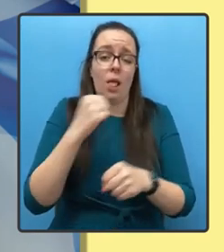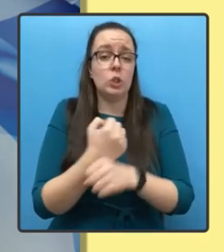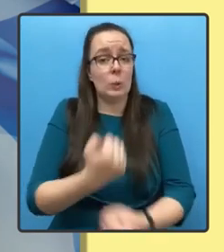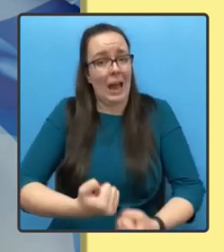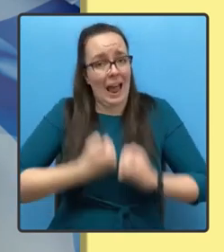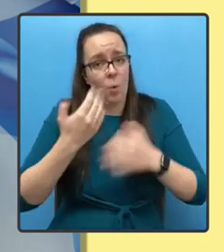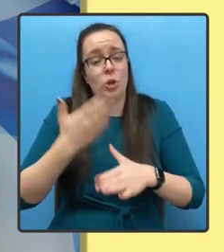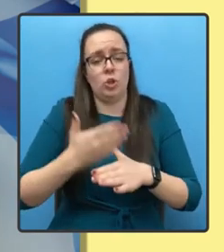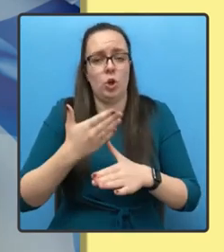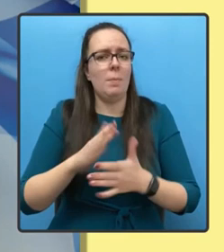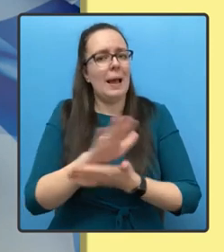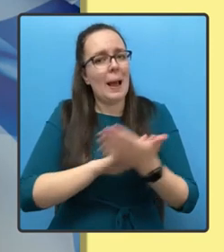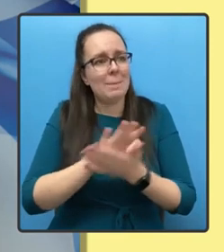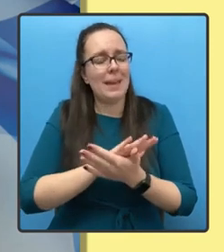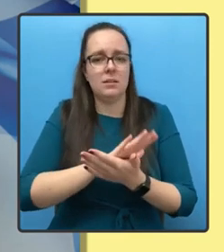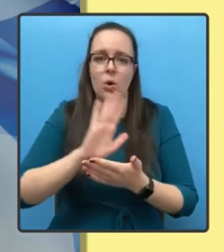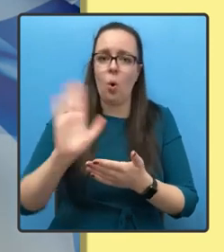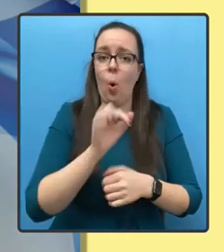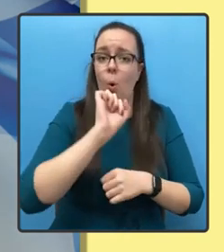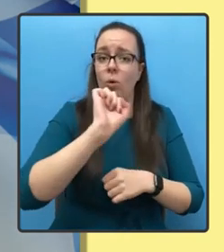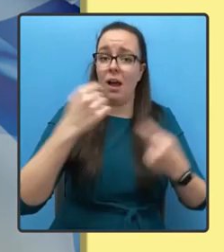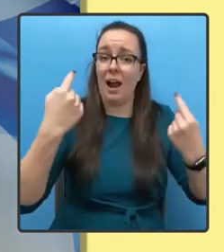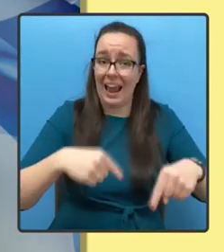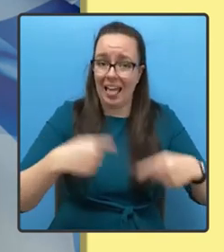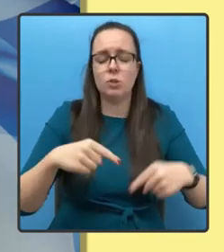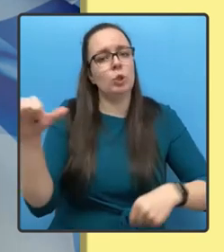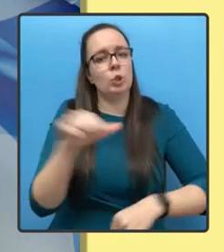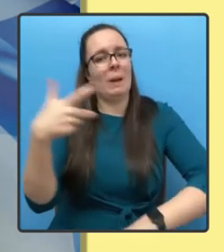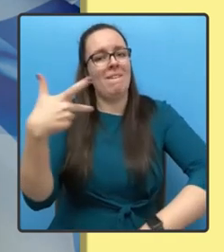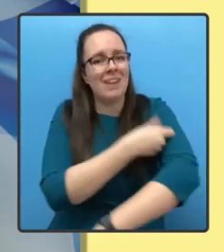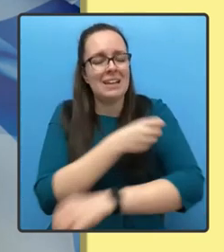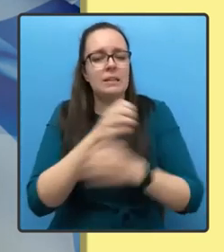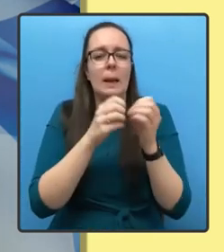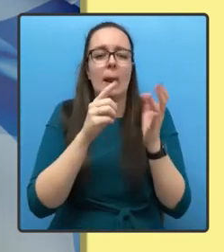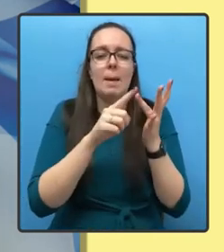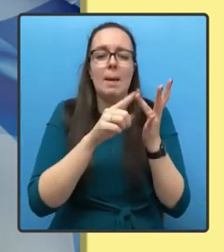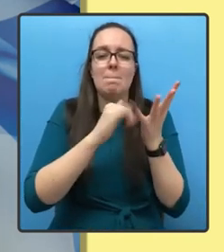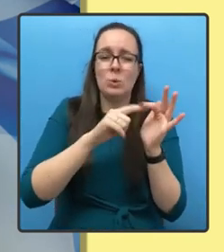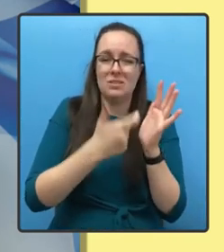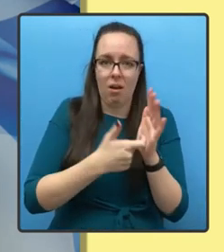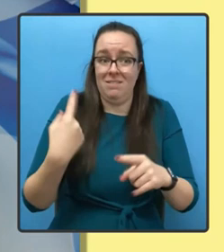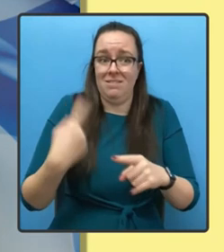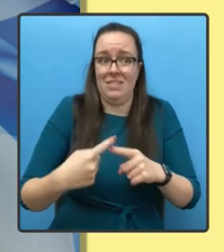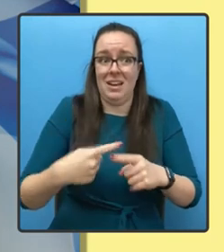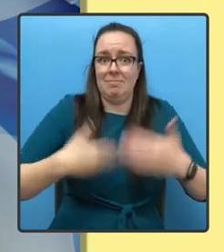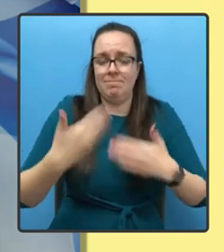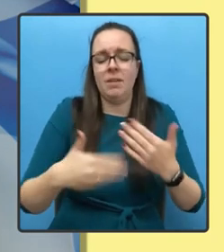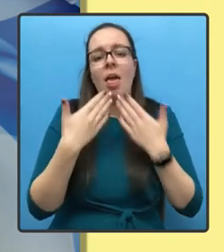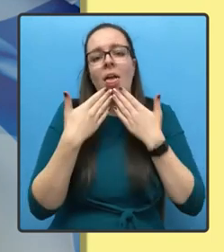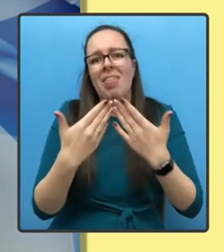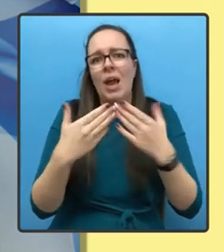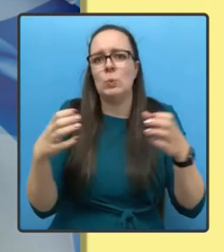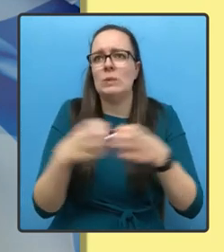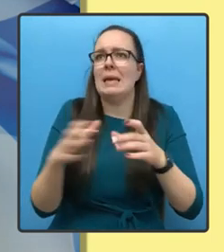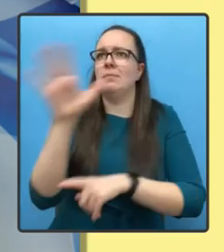of you who are eligible vaccinated with boosters as fast as possible. Thanks to teams across the country, Scotland is